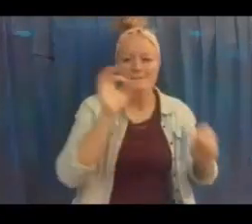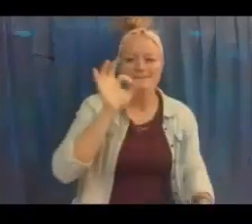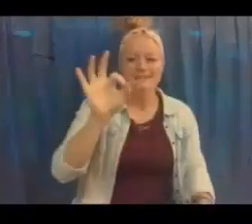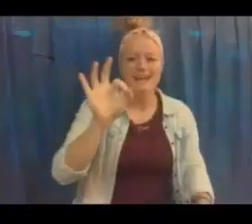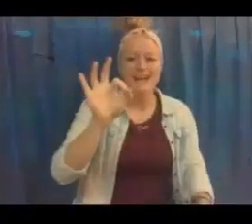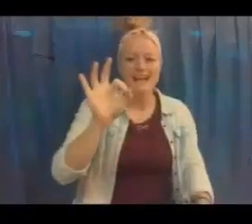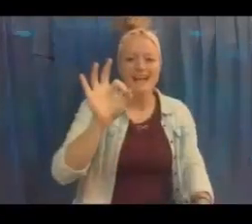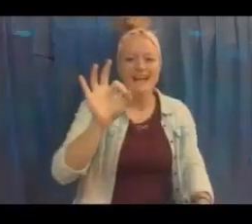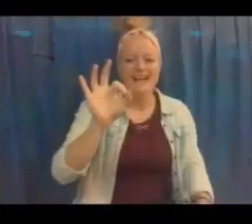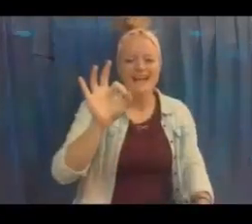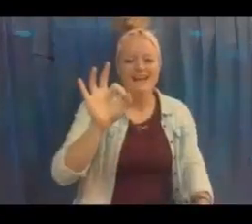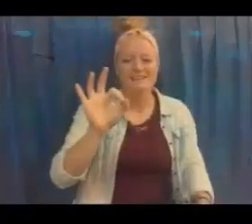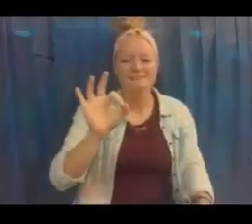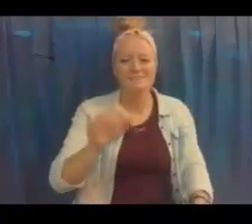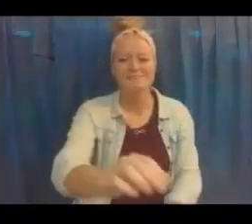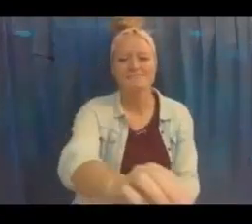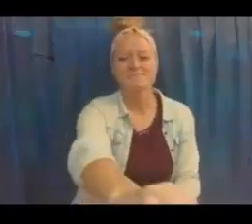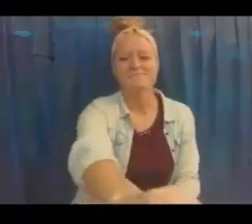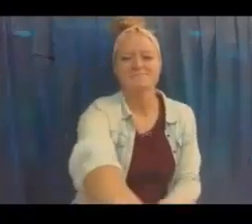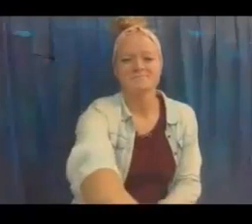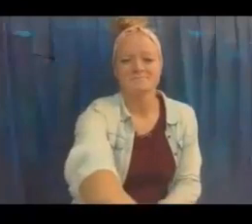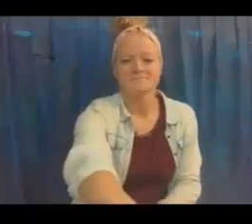color red and it's number nine.